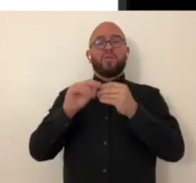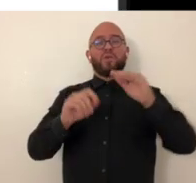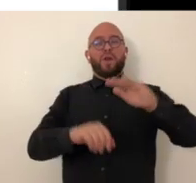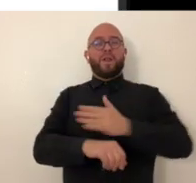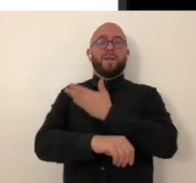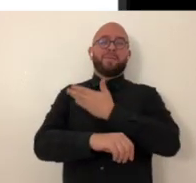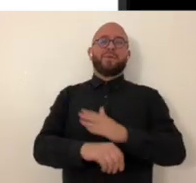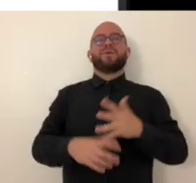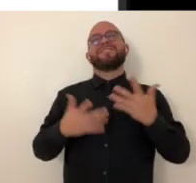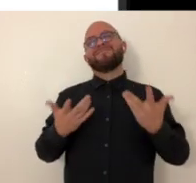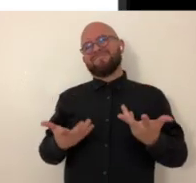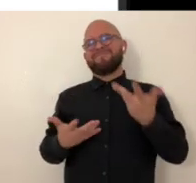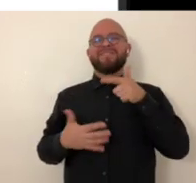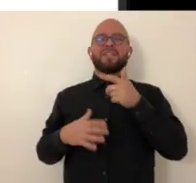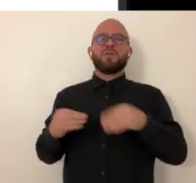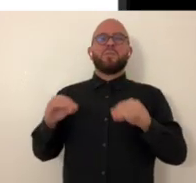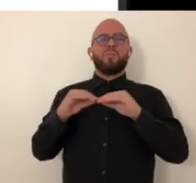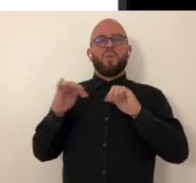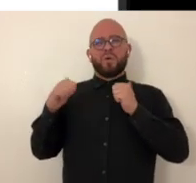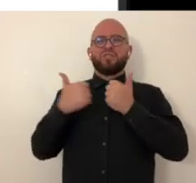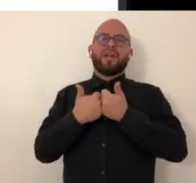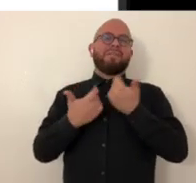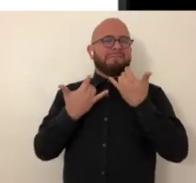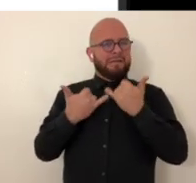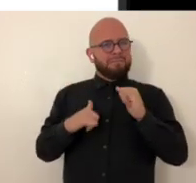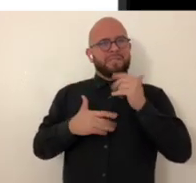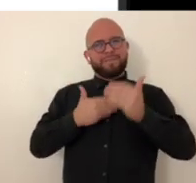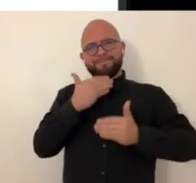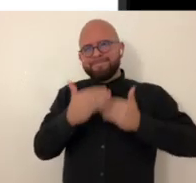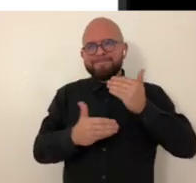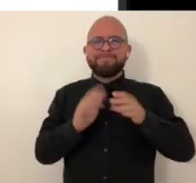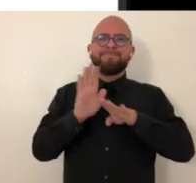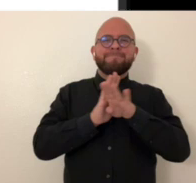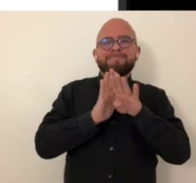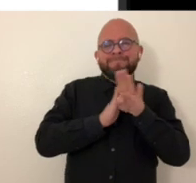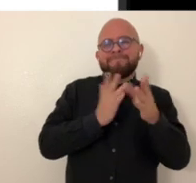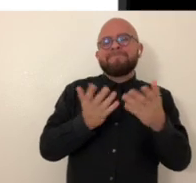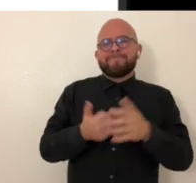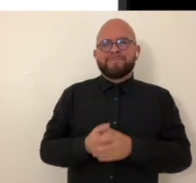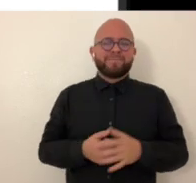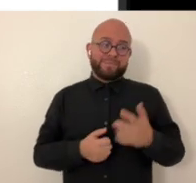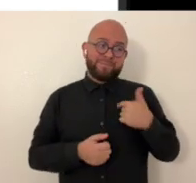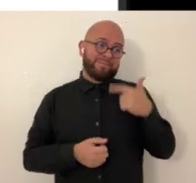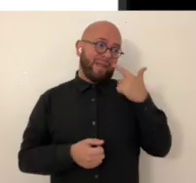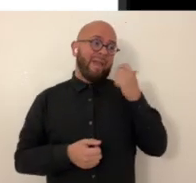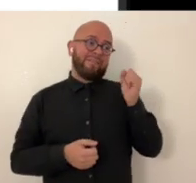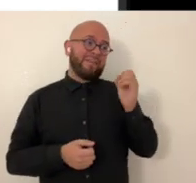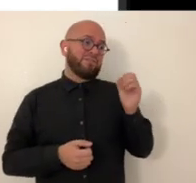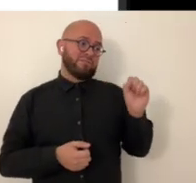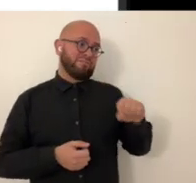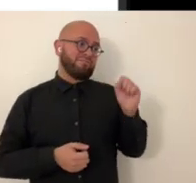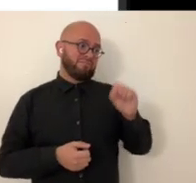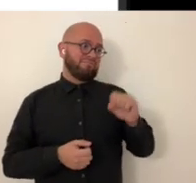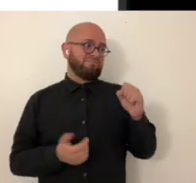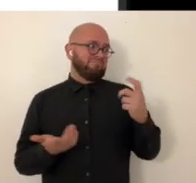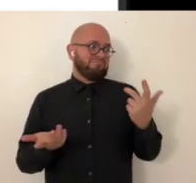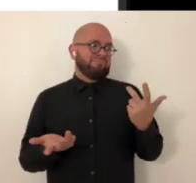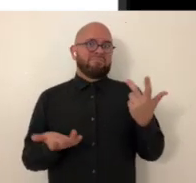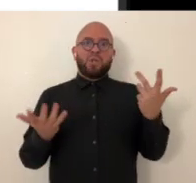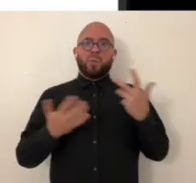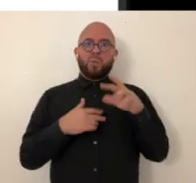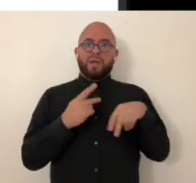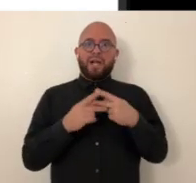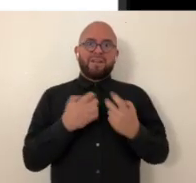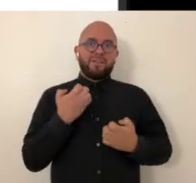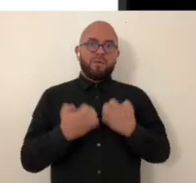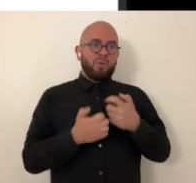challenge of creating an overall musical composition out of a piece i think is a much more challenging problem that's still in progress i would think so